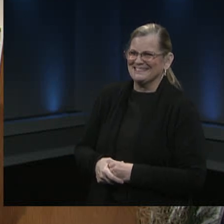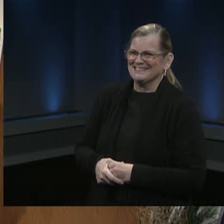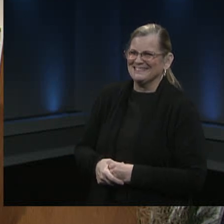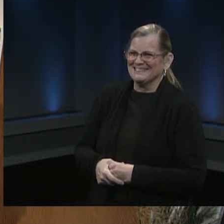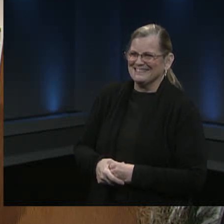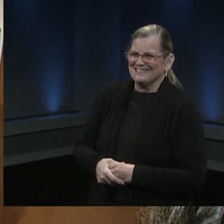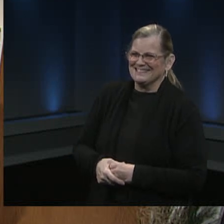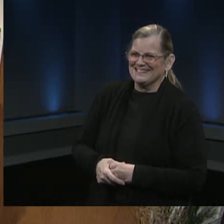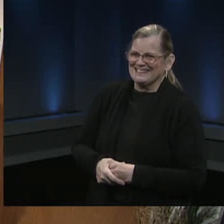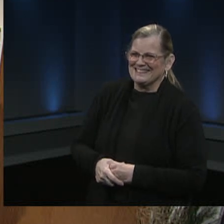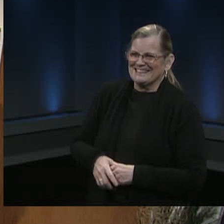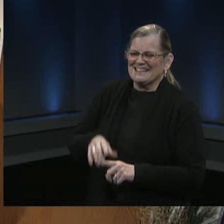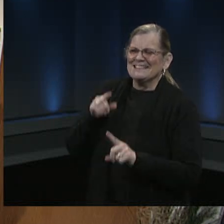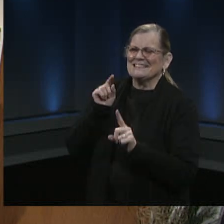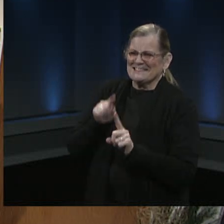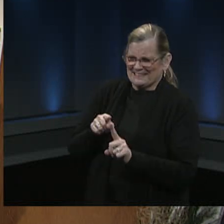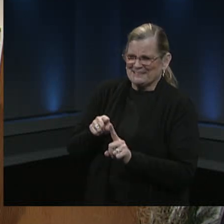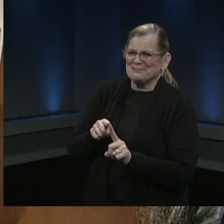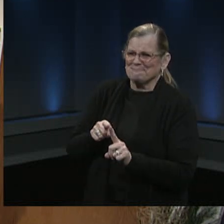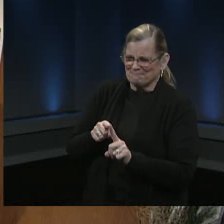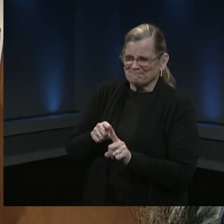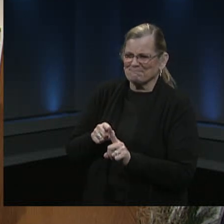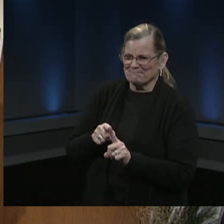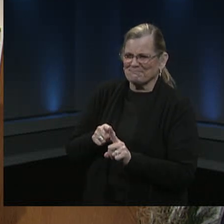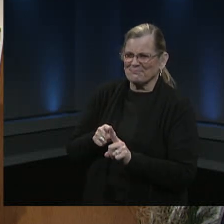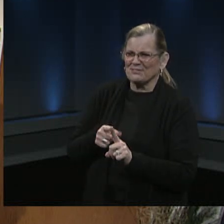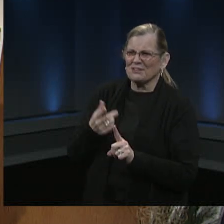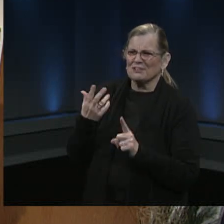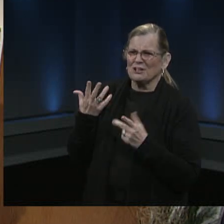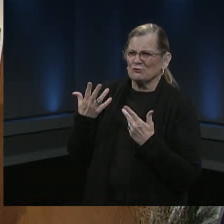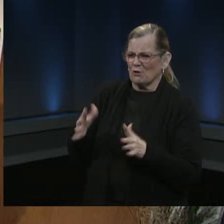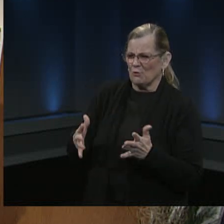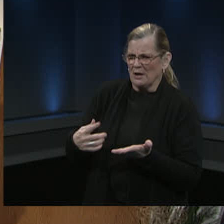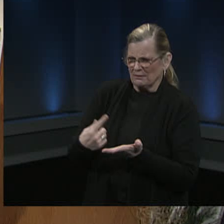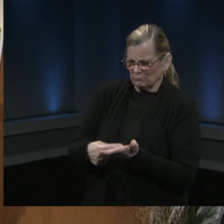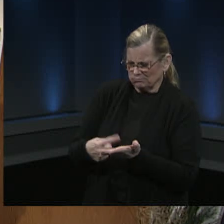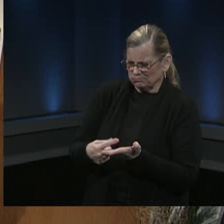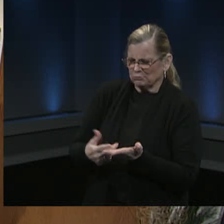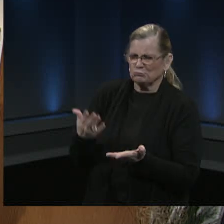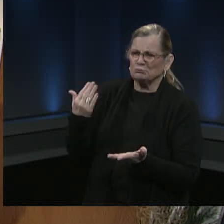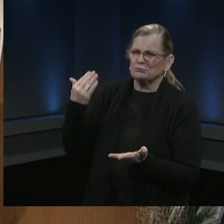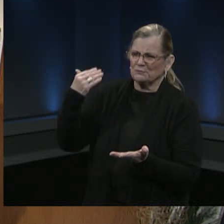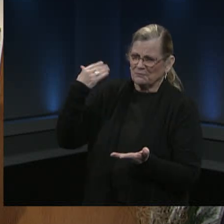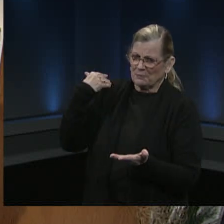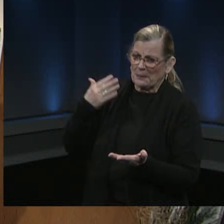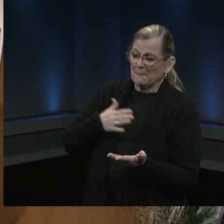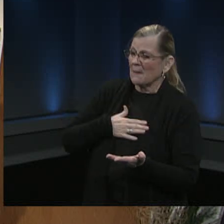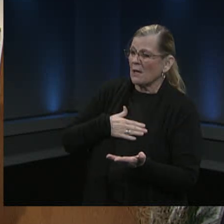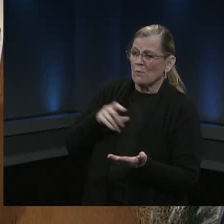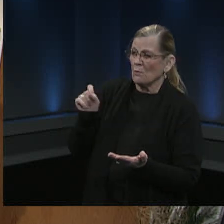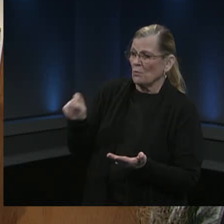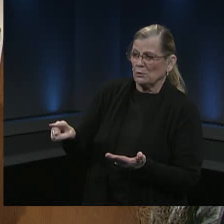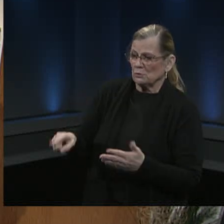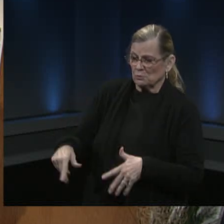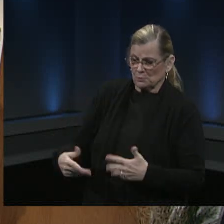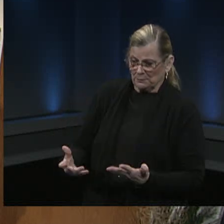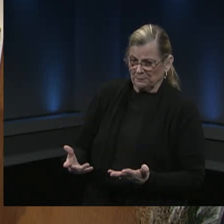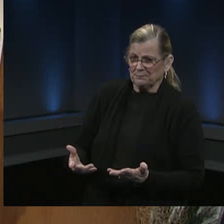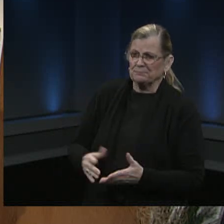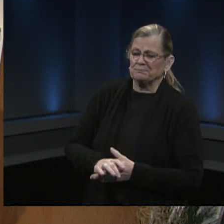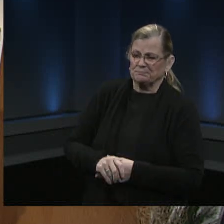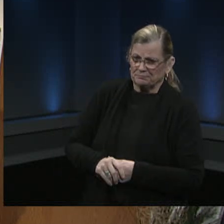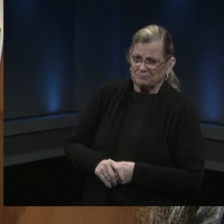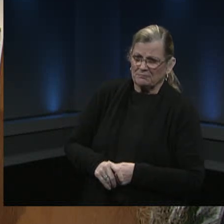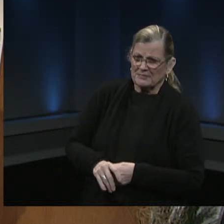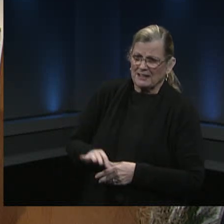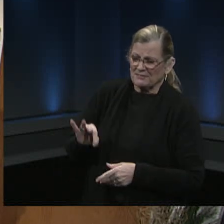addressed um in when what you were talking about earlier and just now i i think my question here is um i know that fcps and